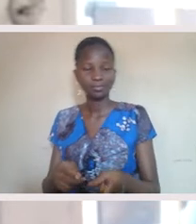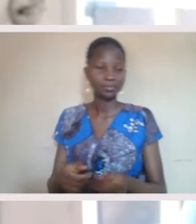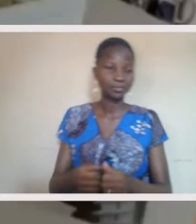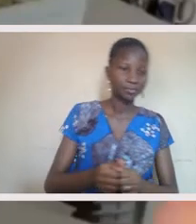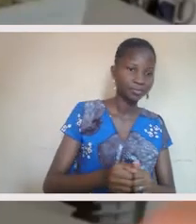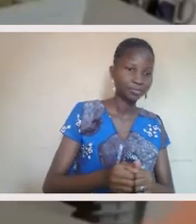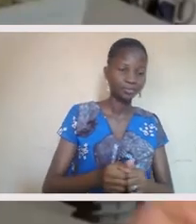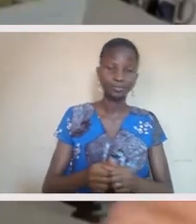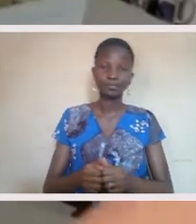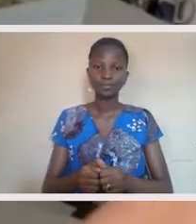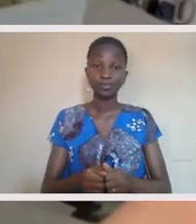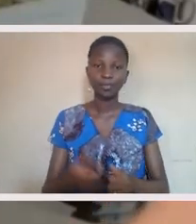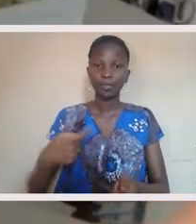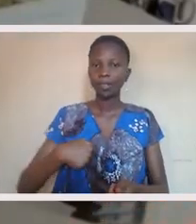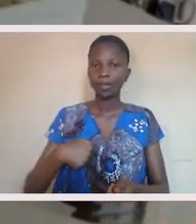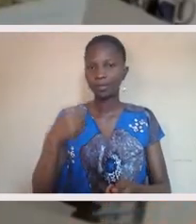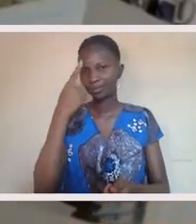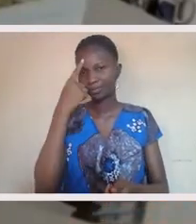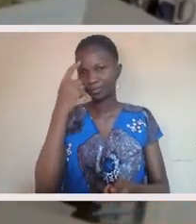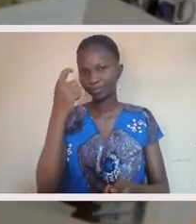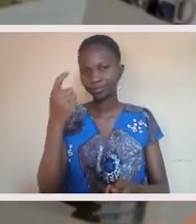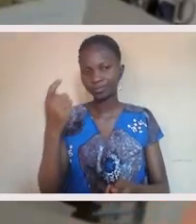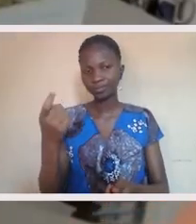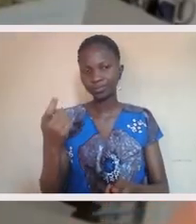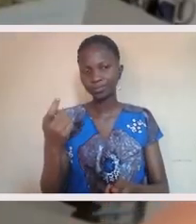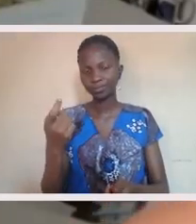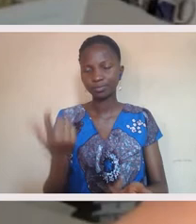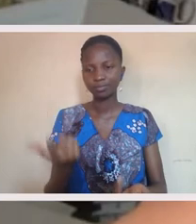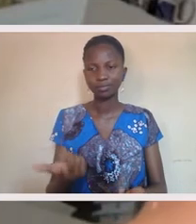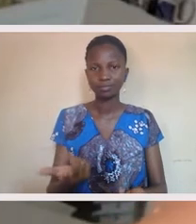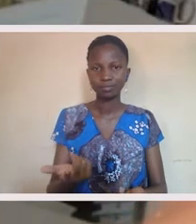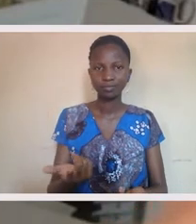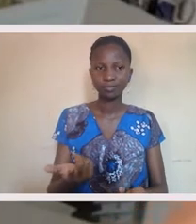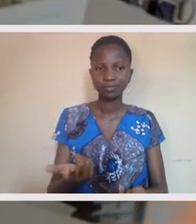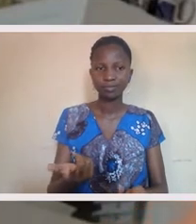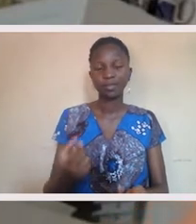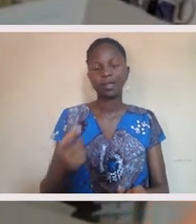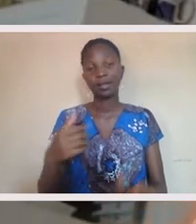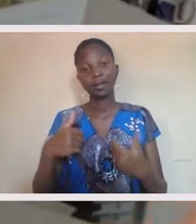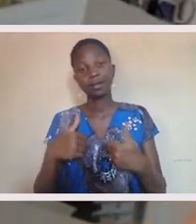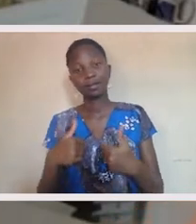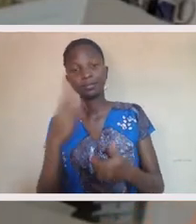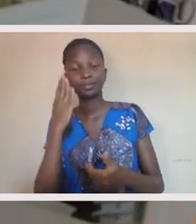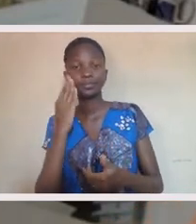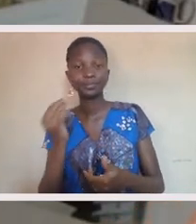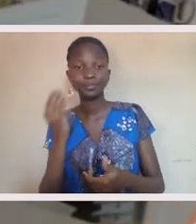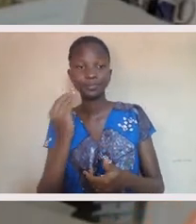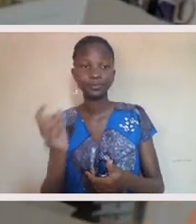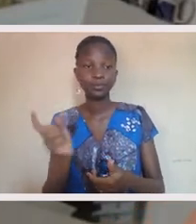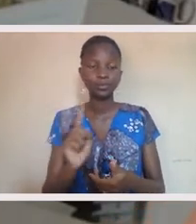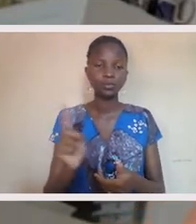Um, I'm curious. I just, um, I just went through an experience where, um,